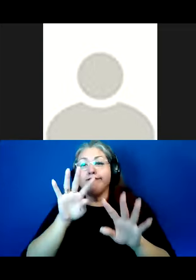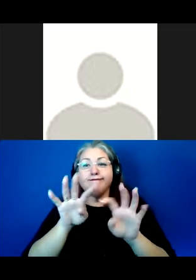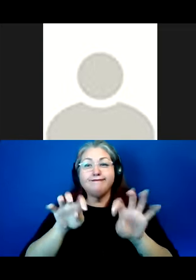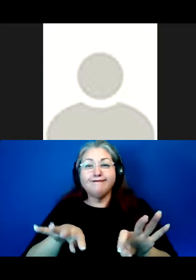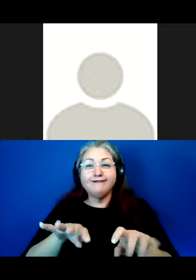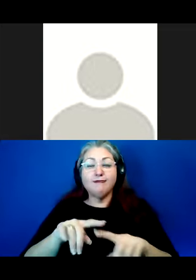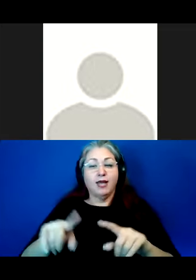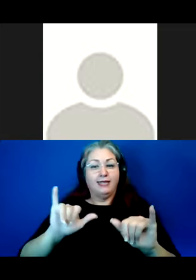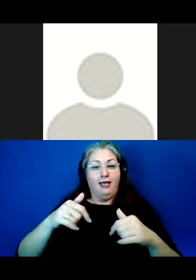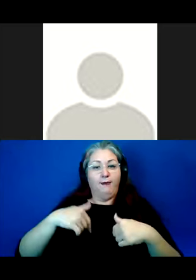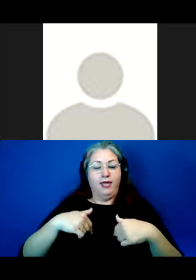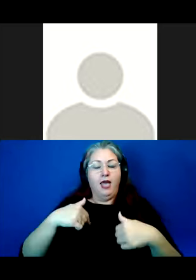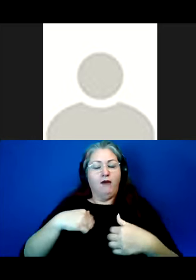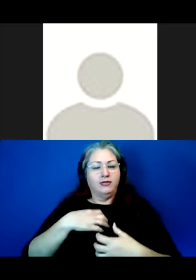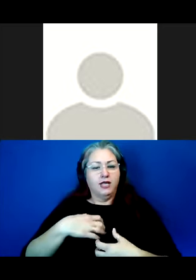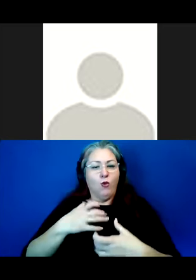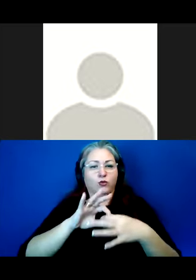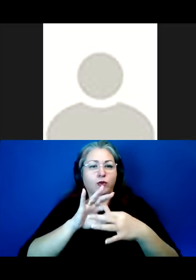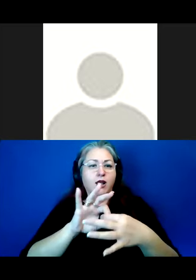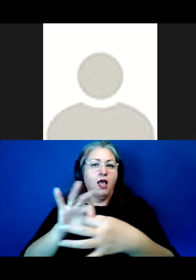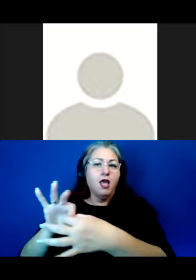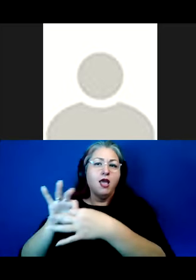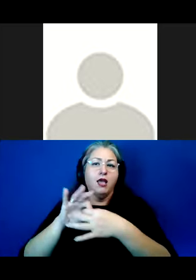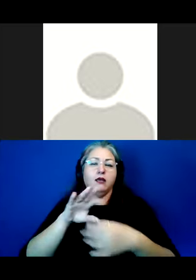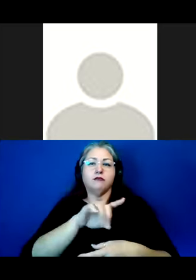me, can have a strong desire to connect with that audience.